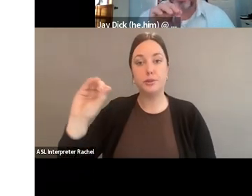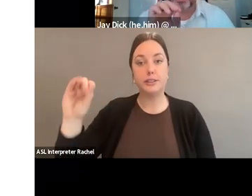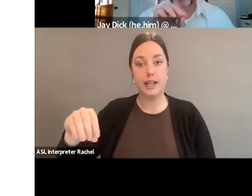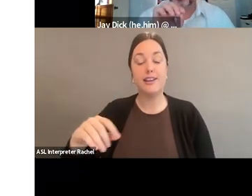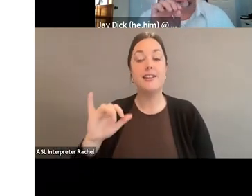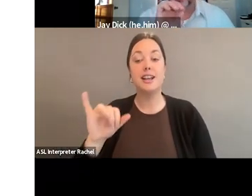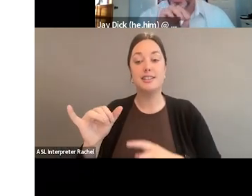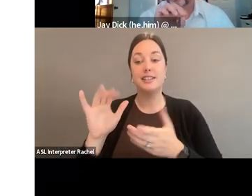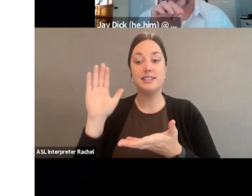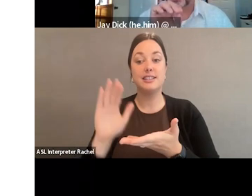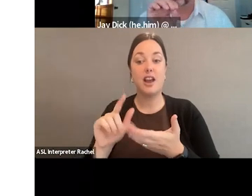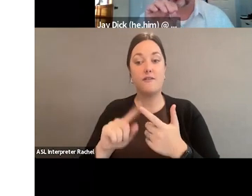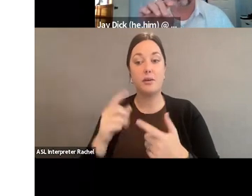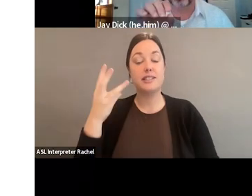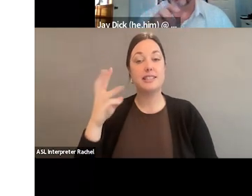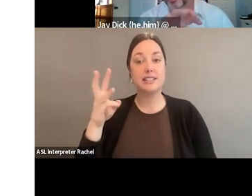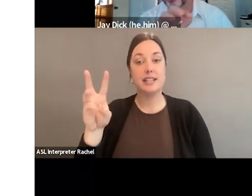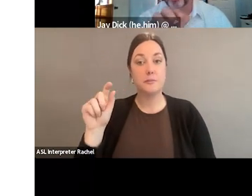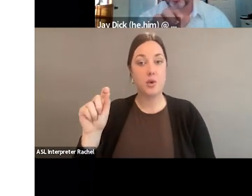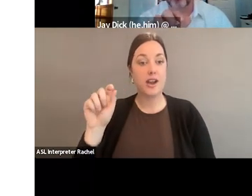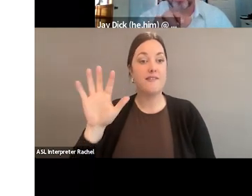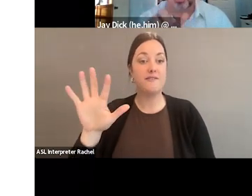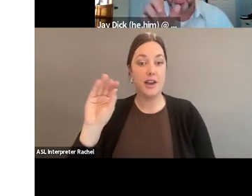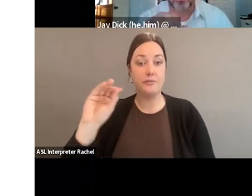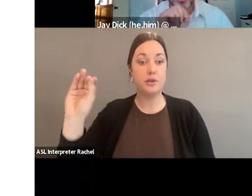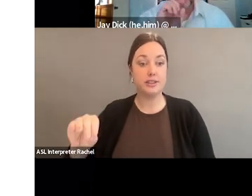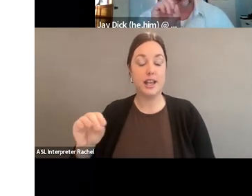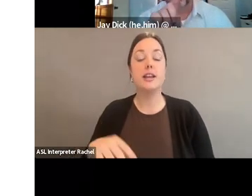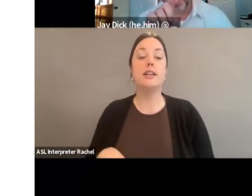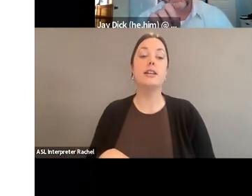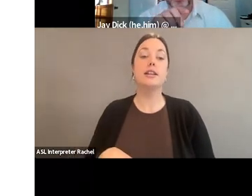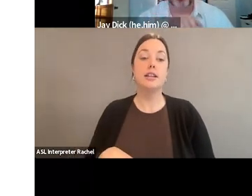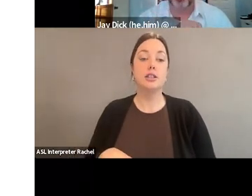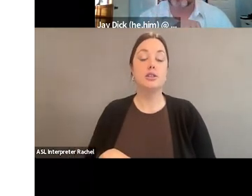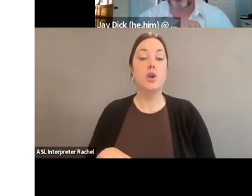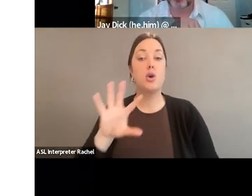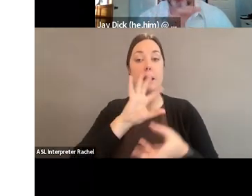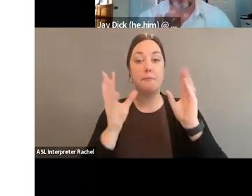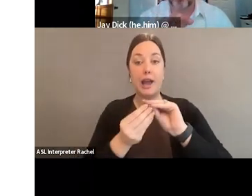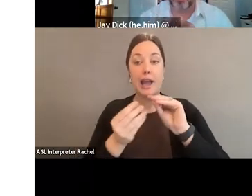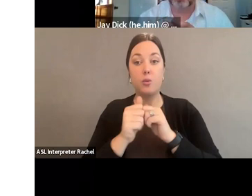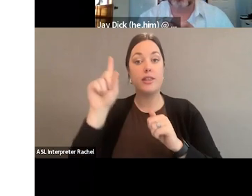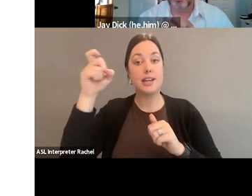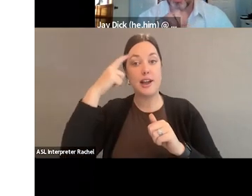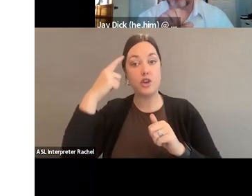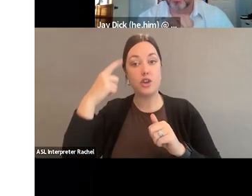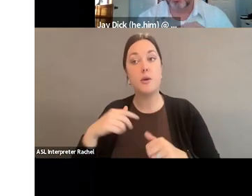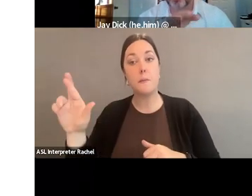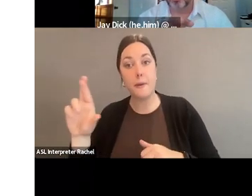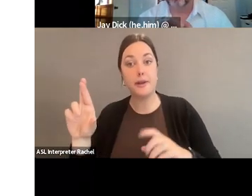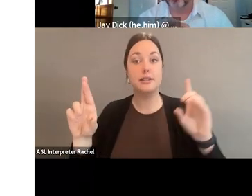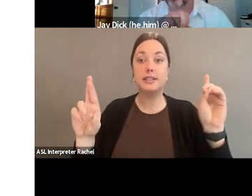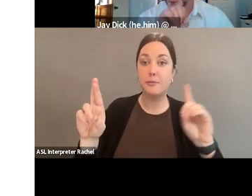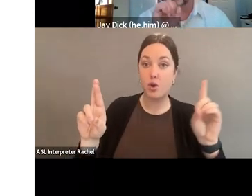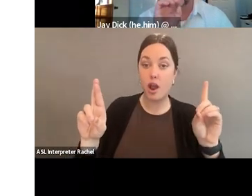down from 16.5% in 2022 when they were spending ARPA funds. So, combine this with governors of both parties have